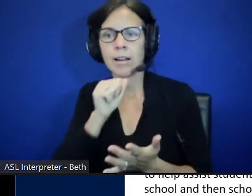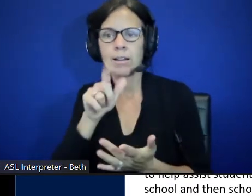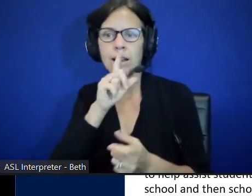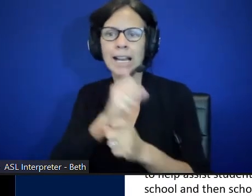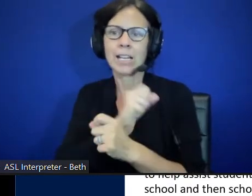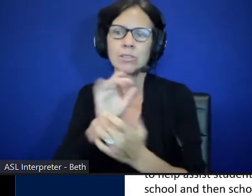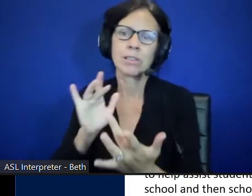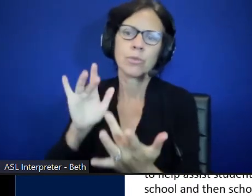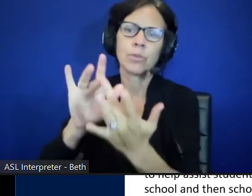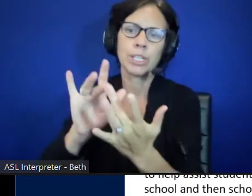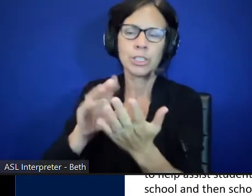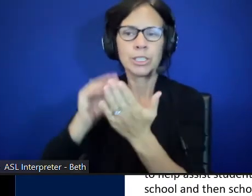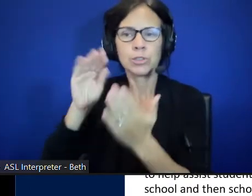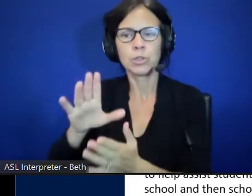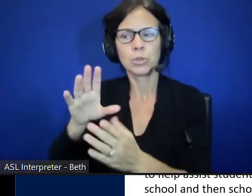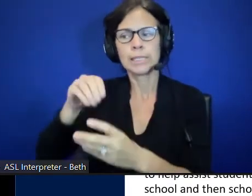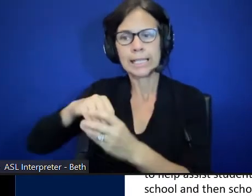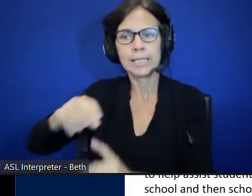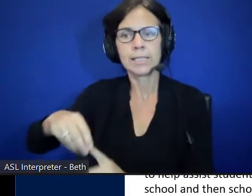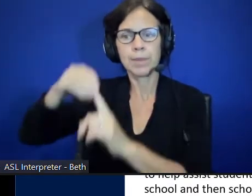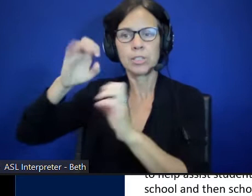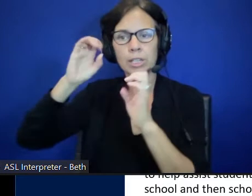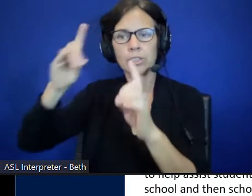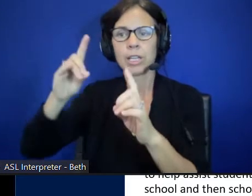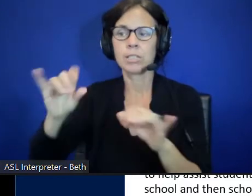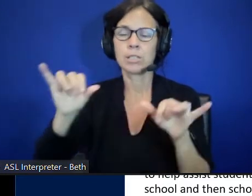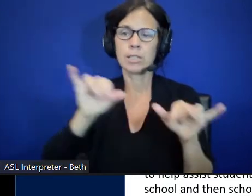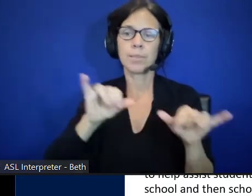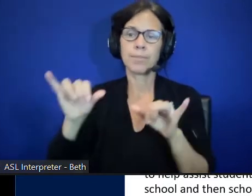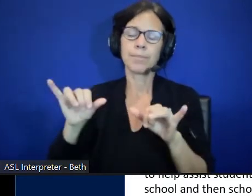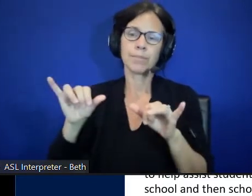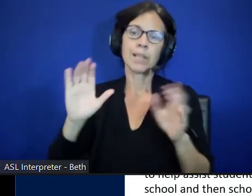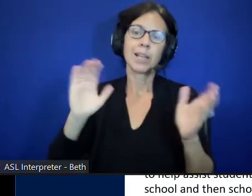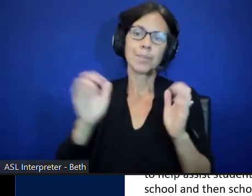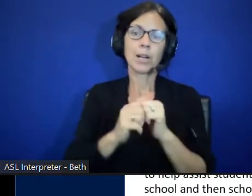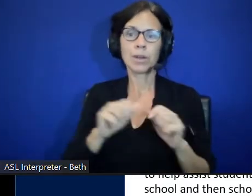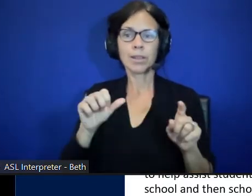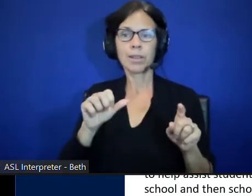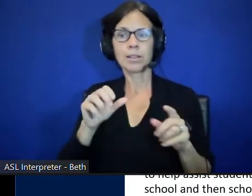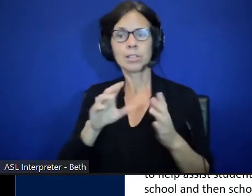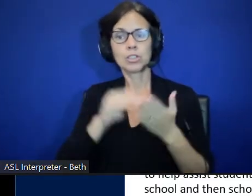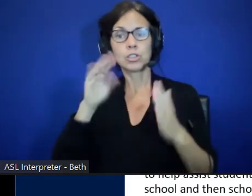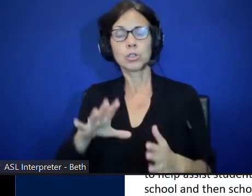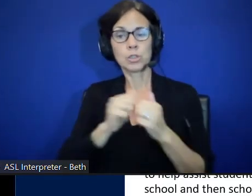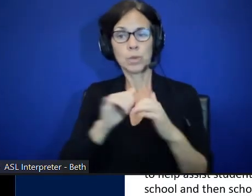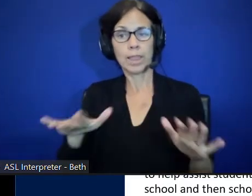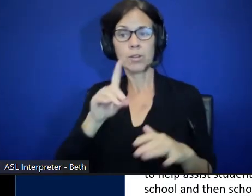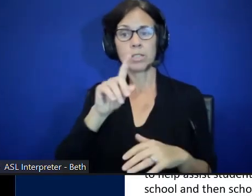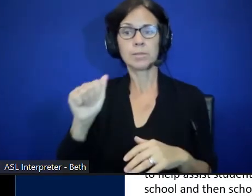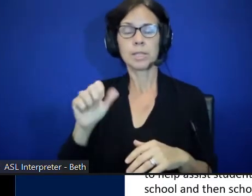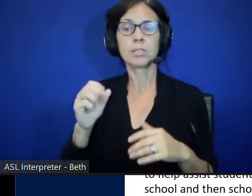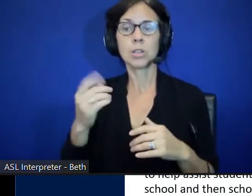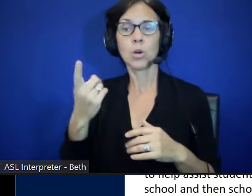in special education as they are with students without a disability. So one area is providing multiple